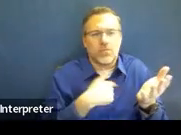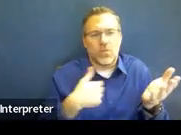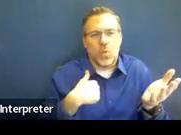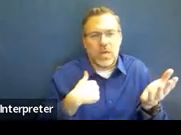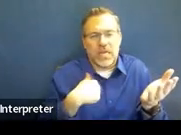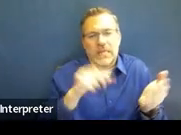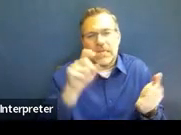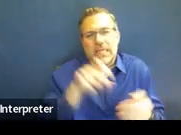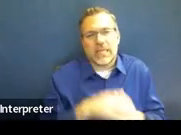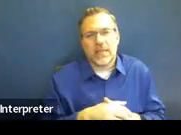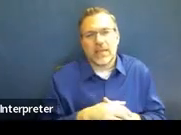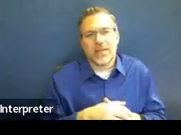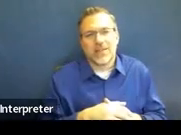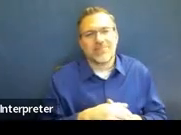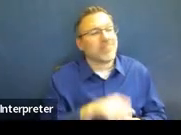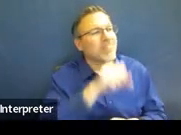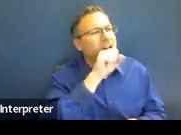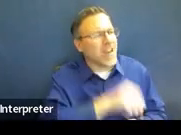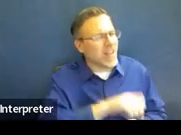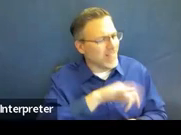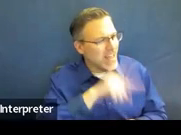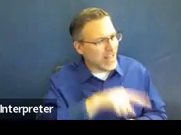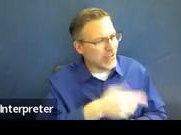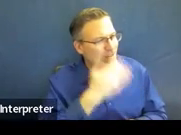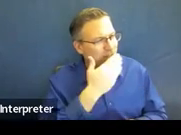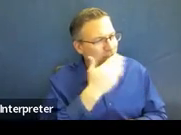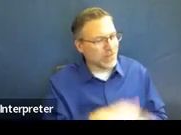I love the answer. Thank you. Thank